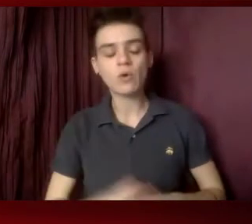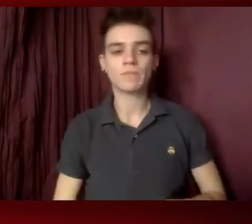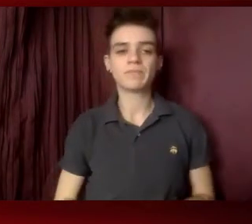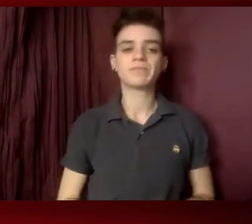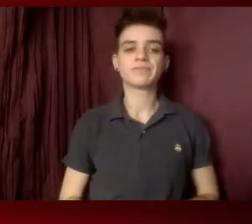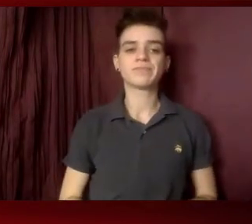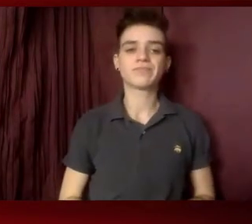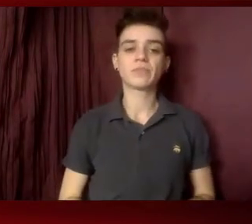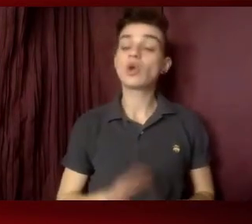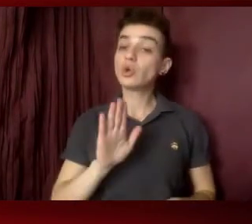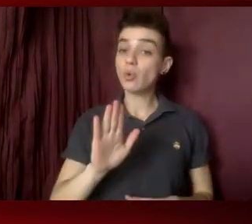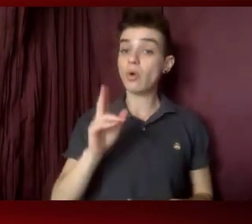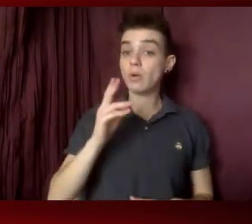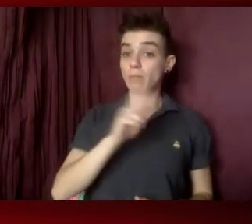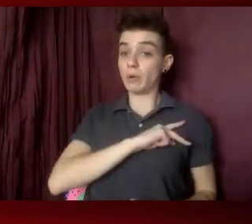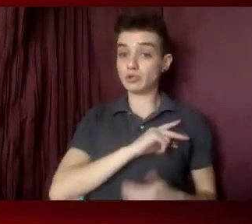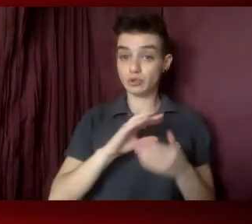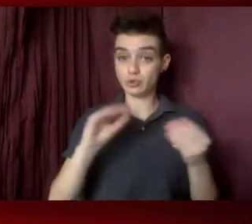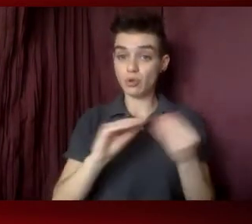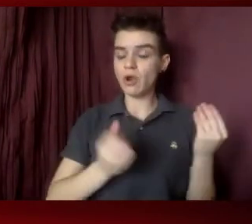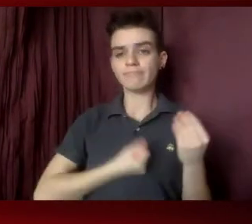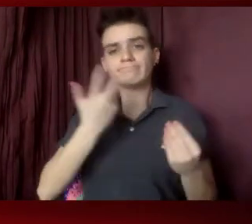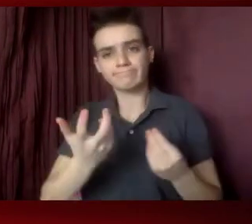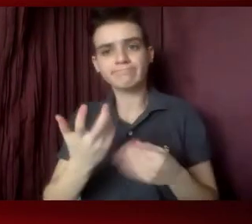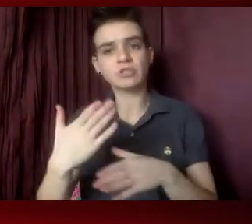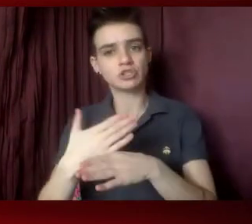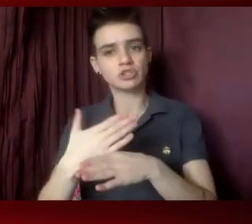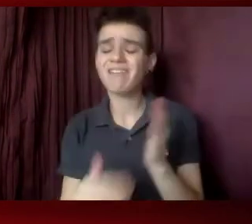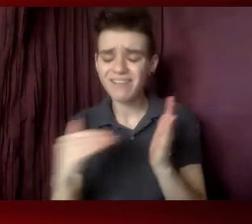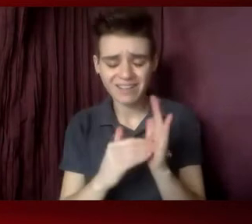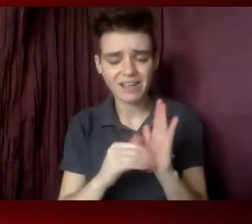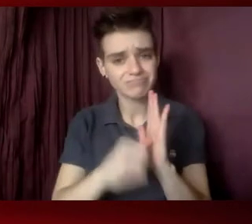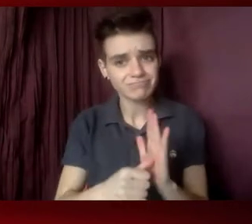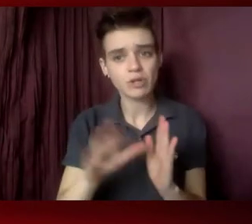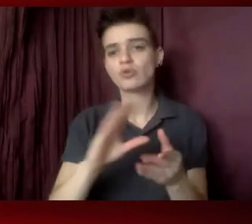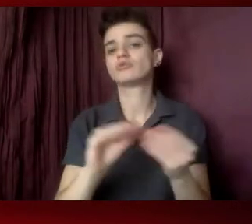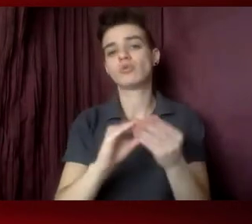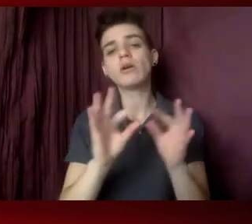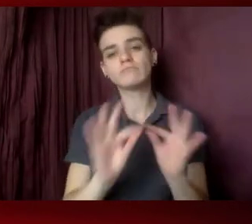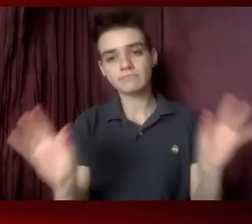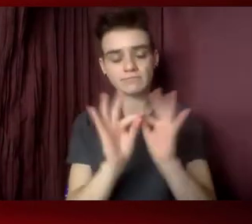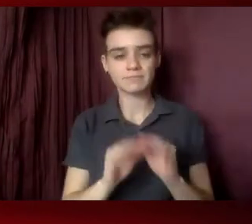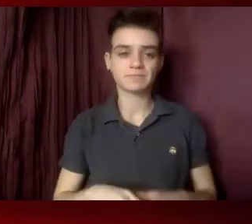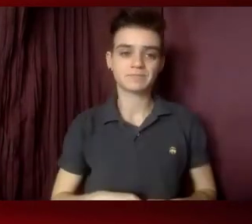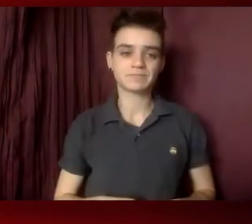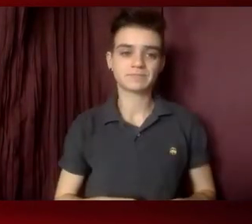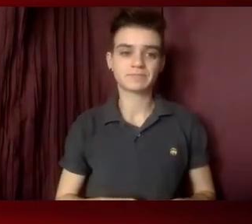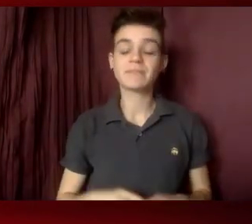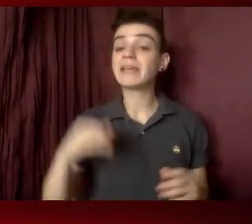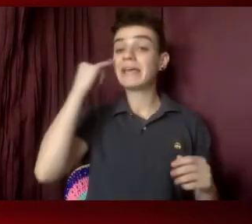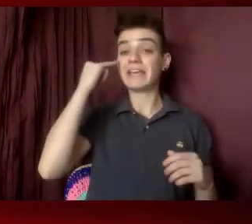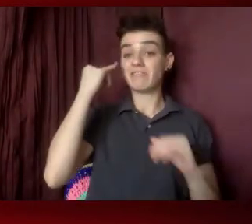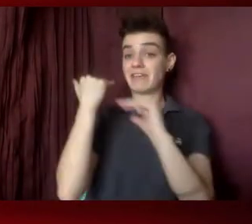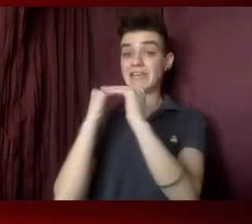story of connection to the issue. Again, your story matters. If by email you can be visual, share a photo of